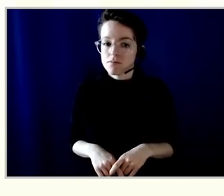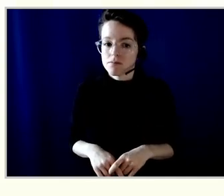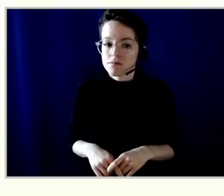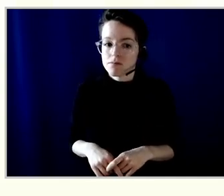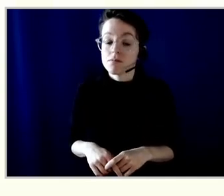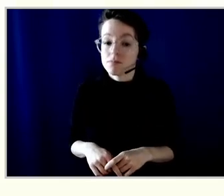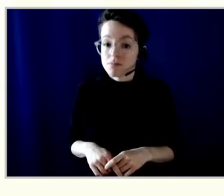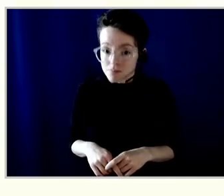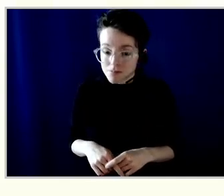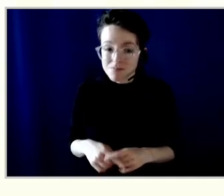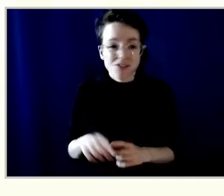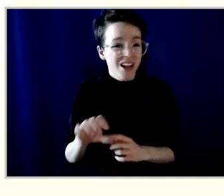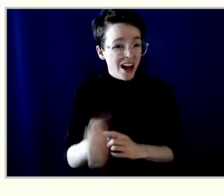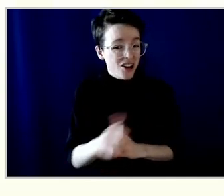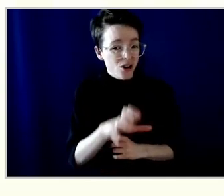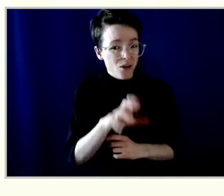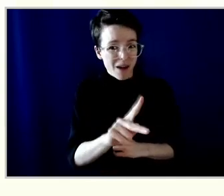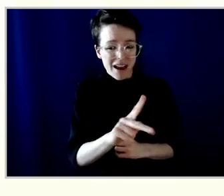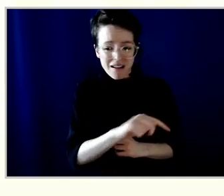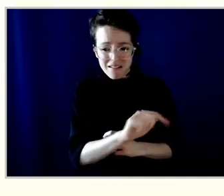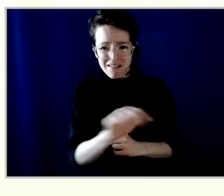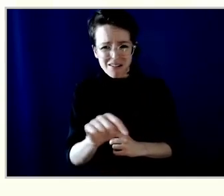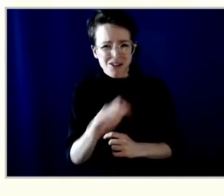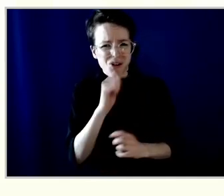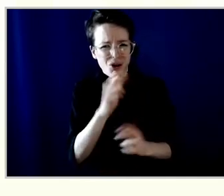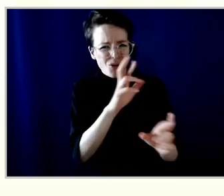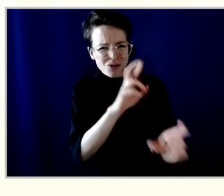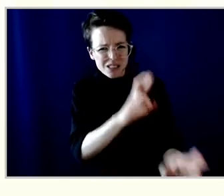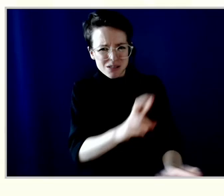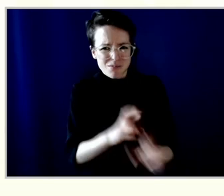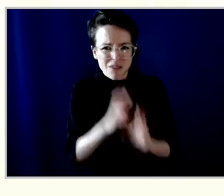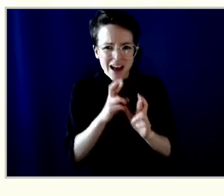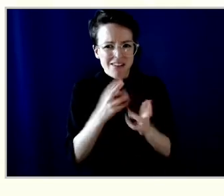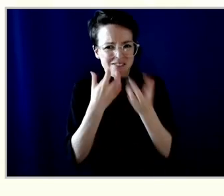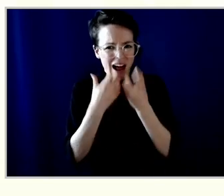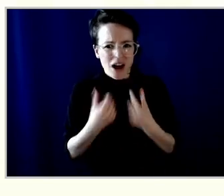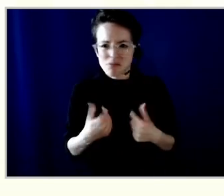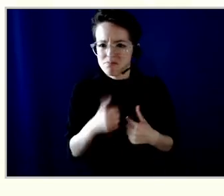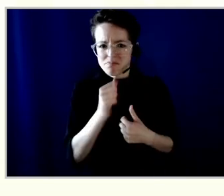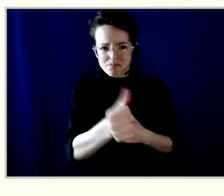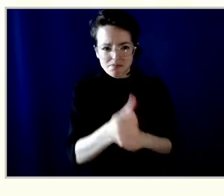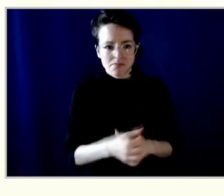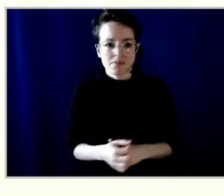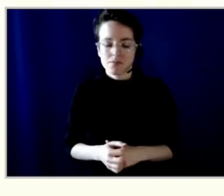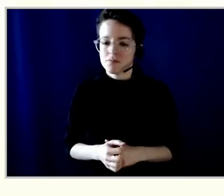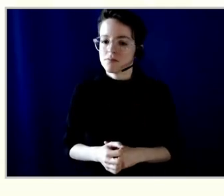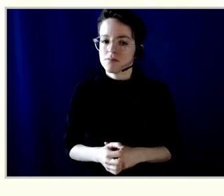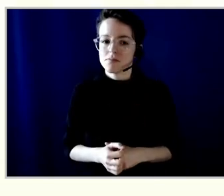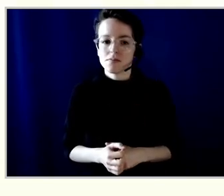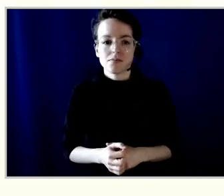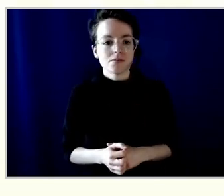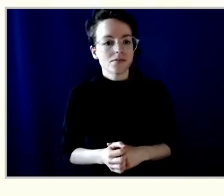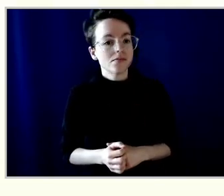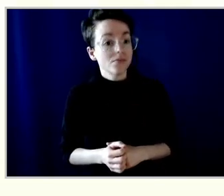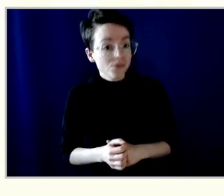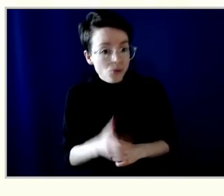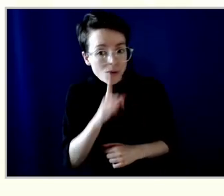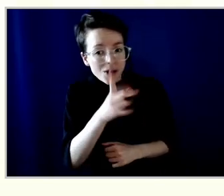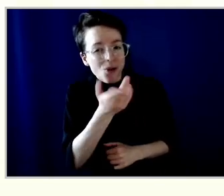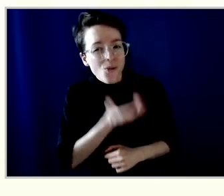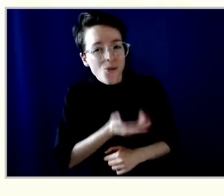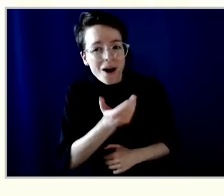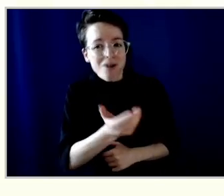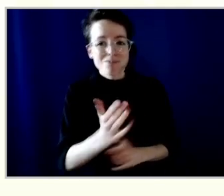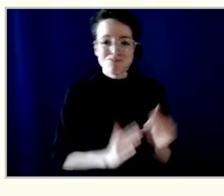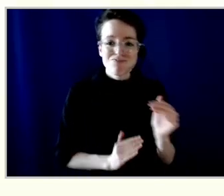that type of respect and gratitude. It's a welcoming atmosphere, like there's no judgment from anyone.